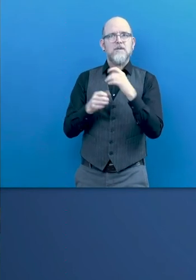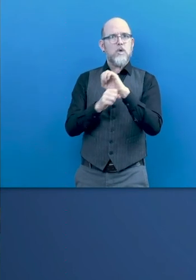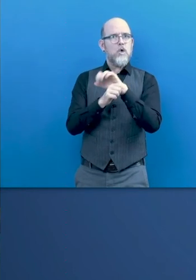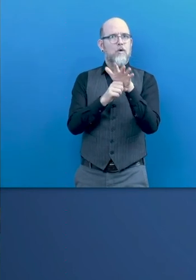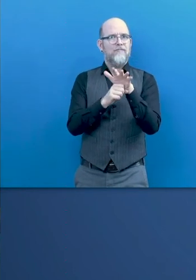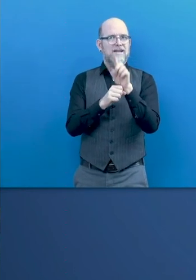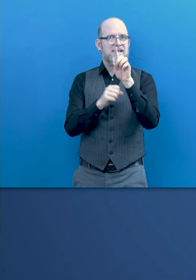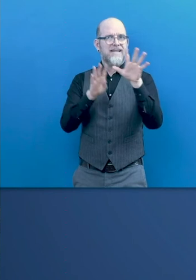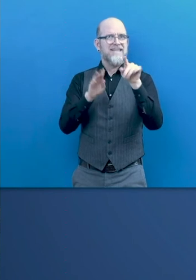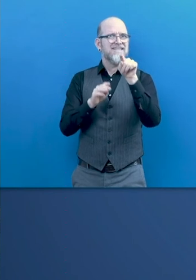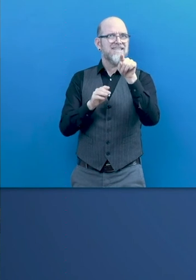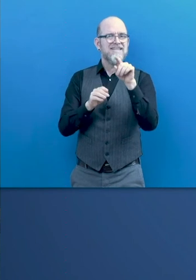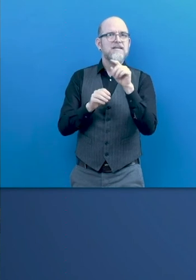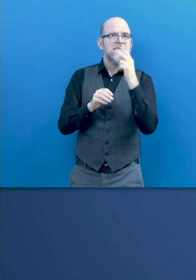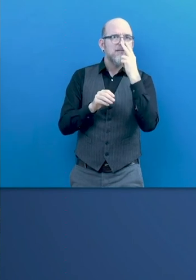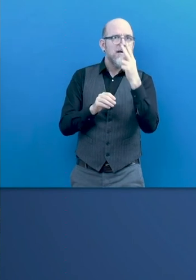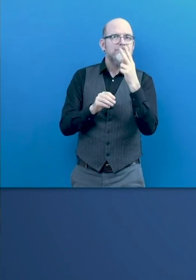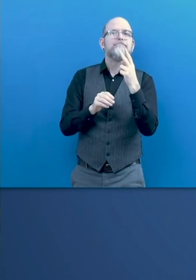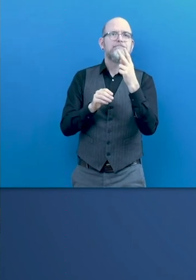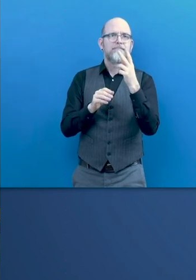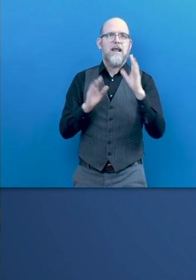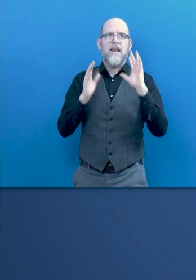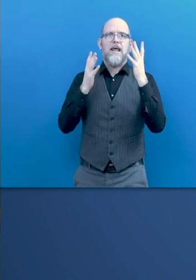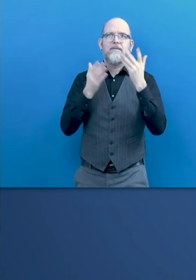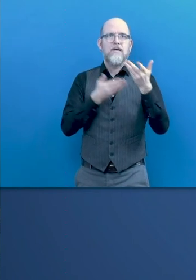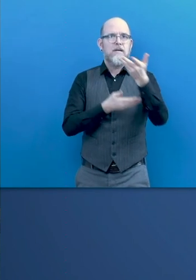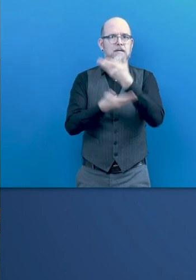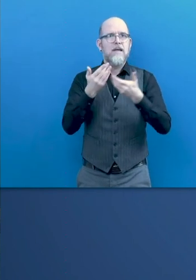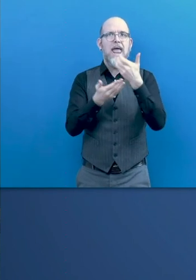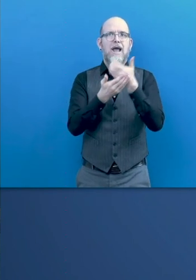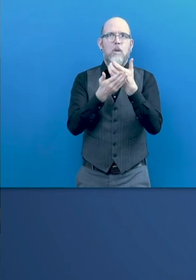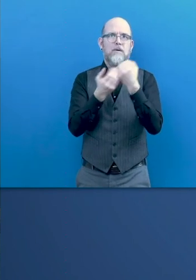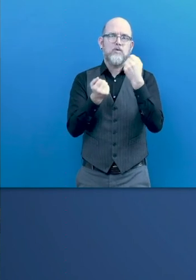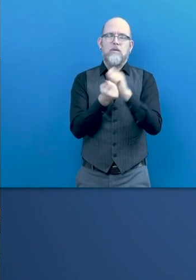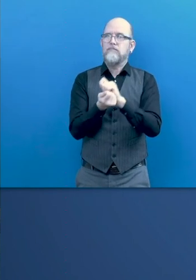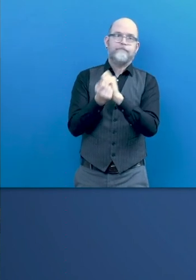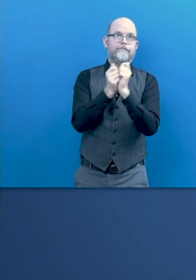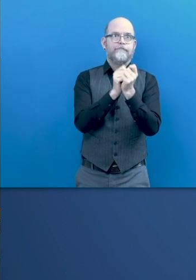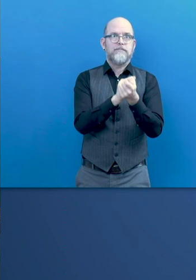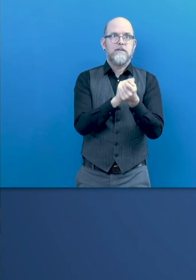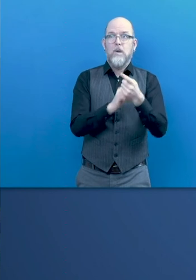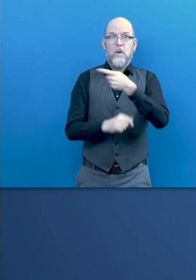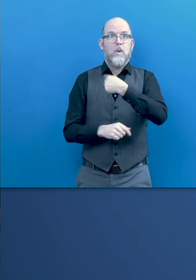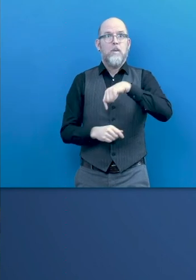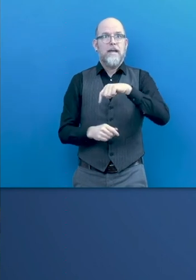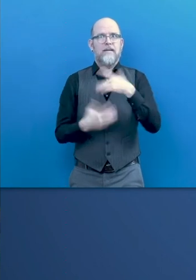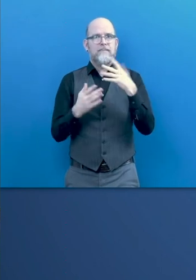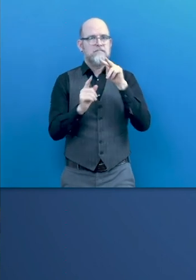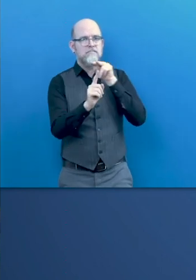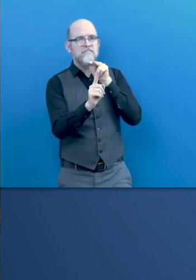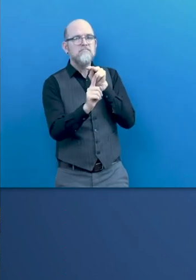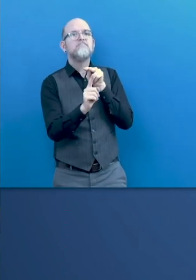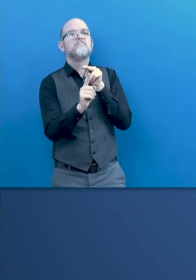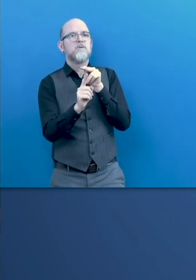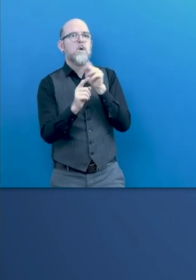And we are seeing how we are facing challenges, important challenges in terms